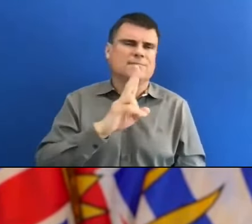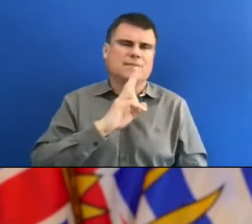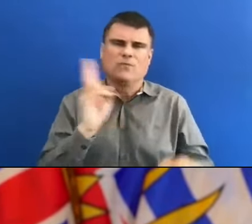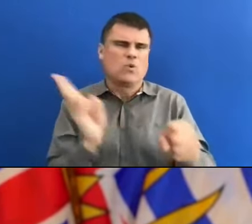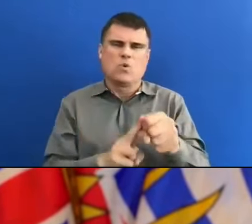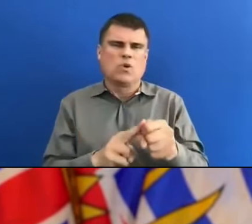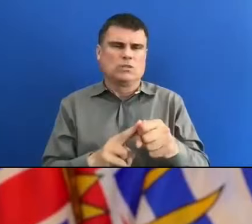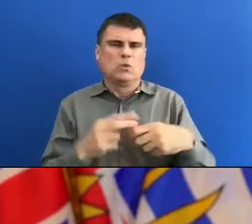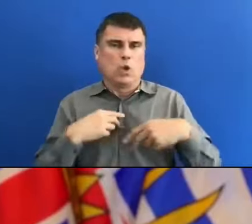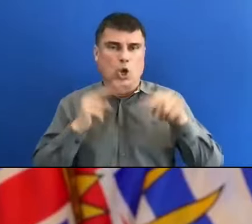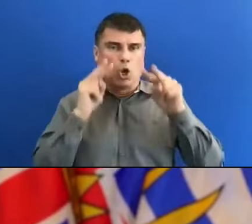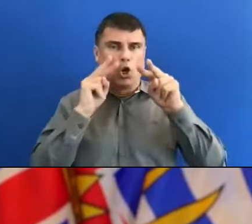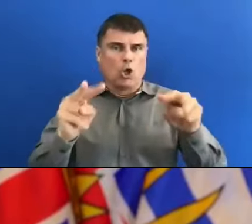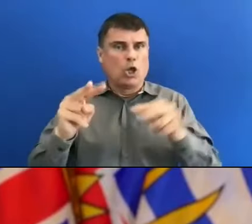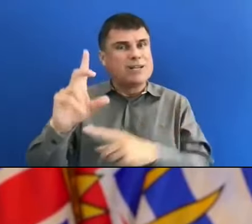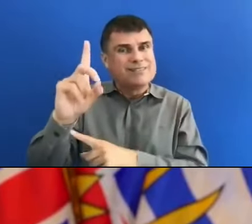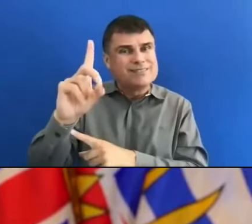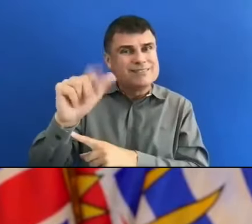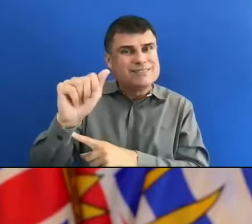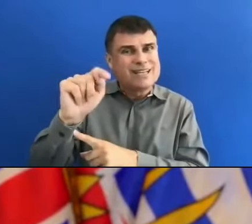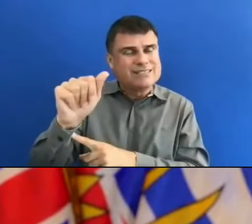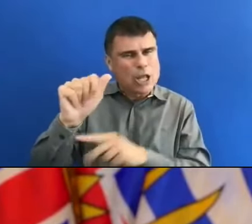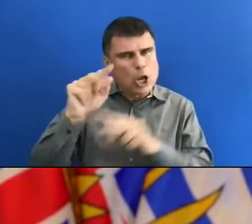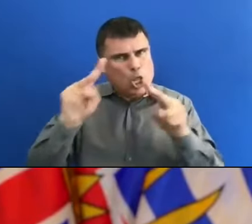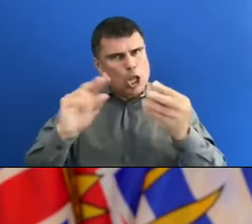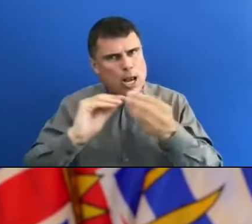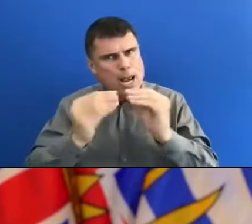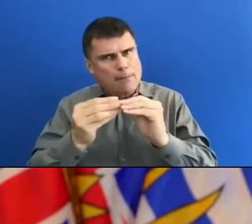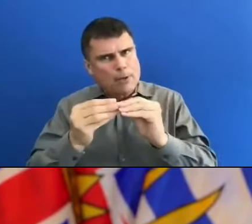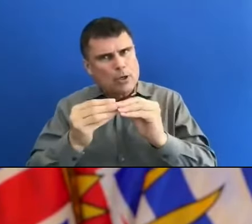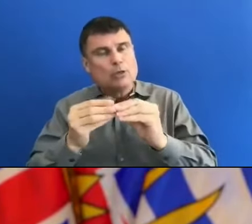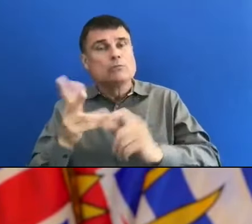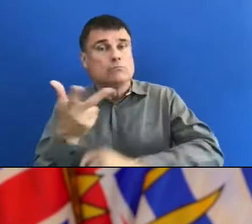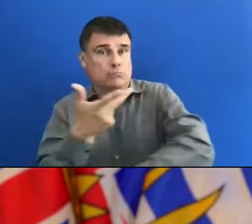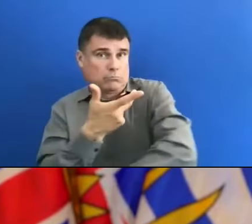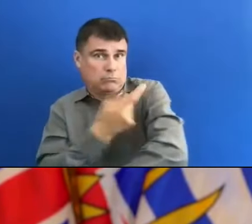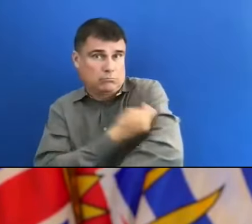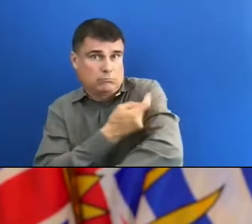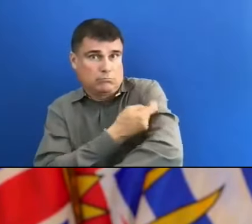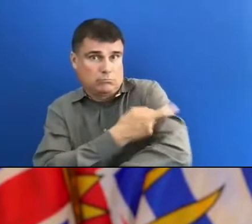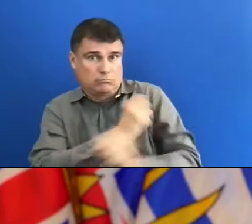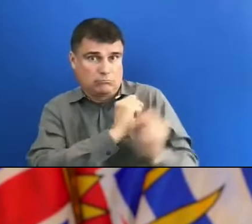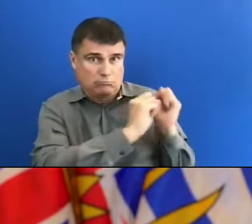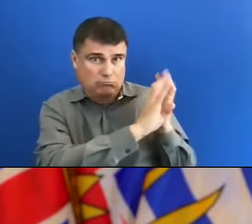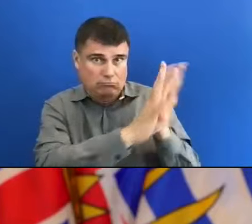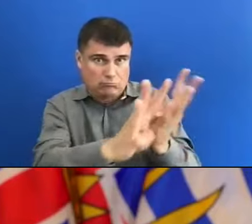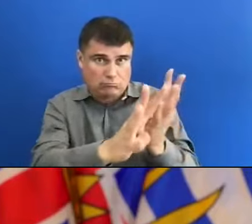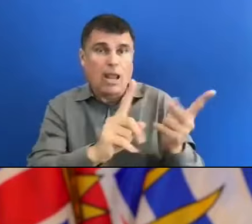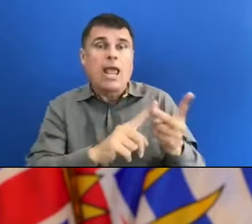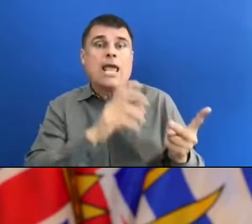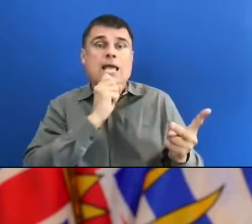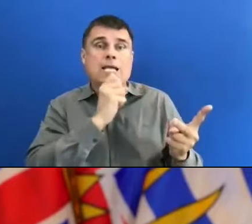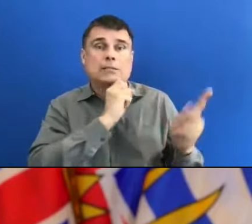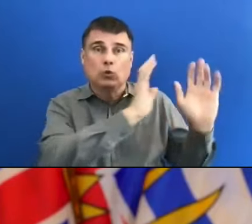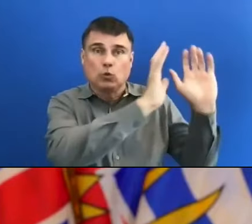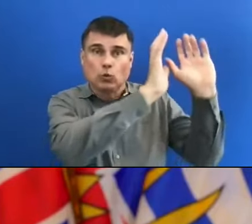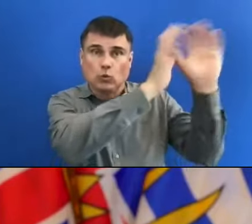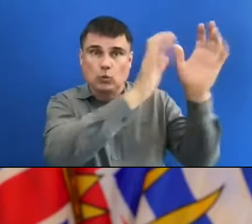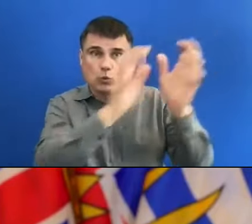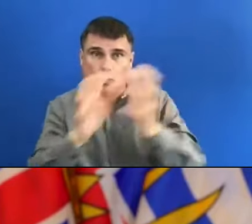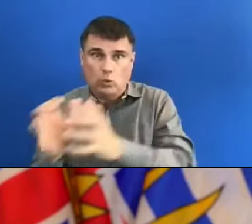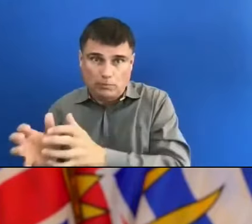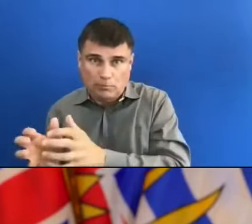our data the people that we have immunized the age ranges of people who have been immunized where we're seeing